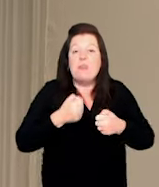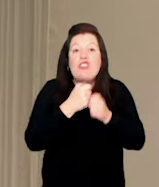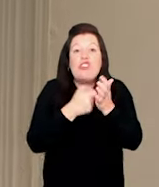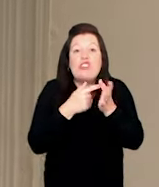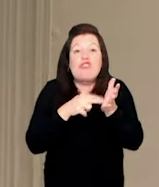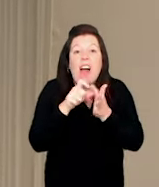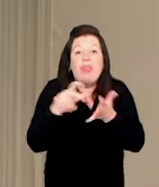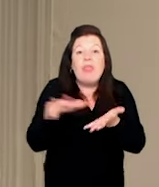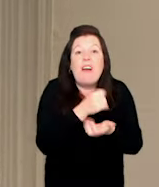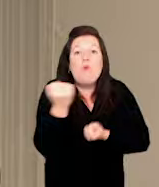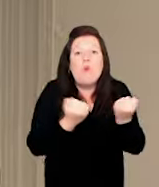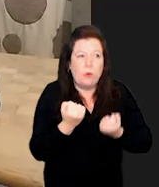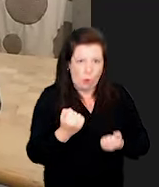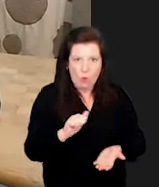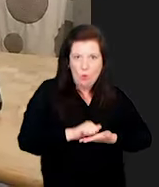Do I?